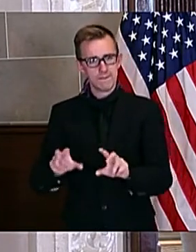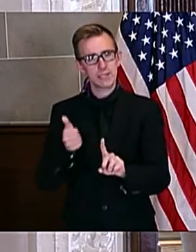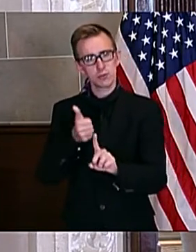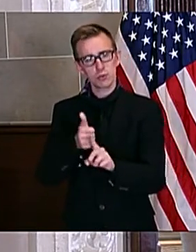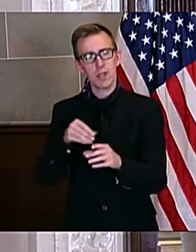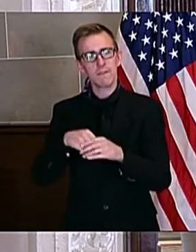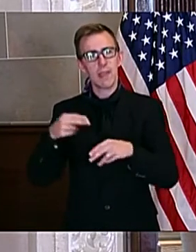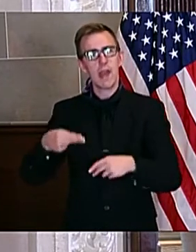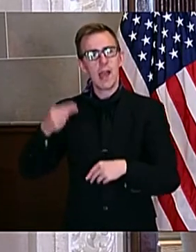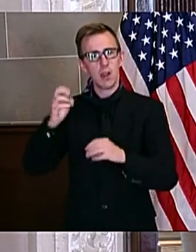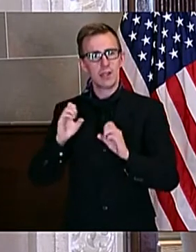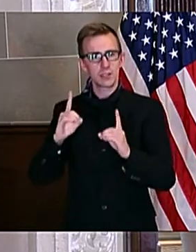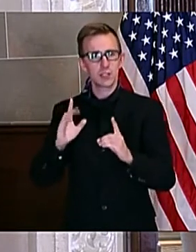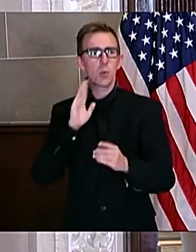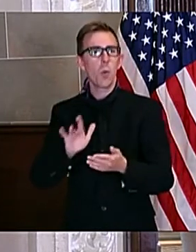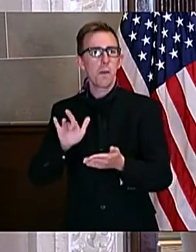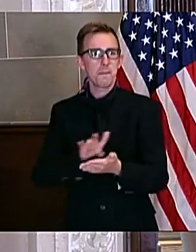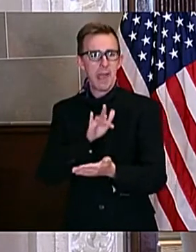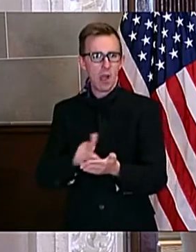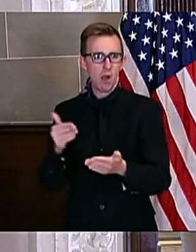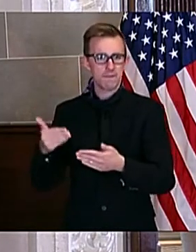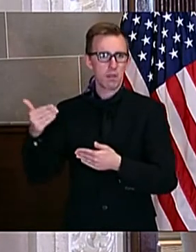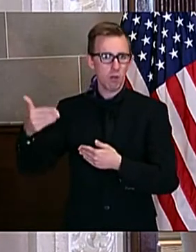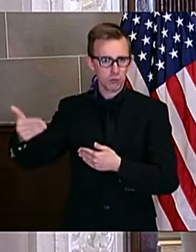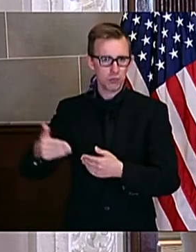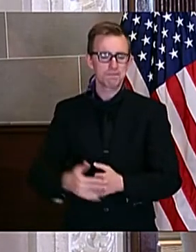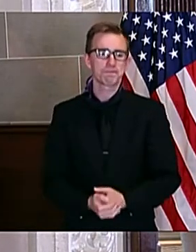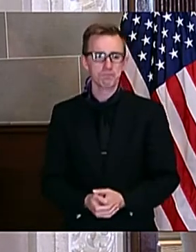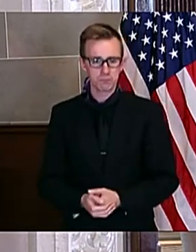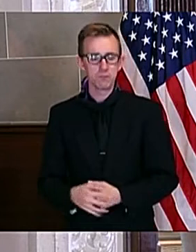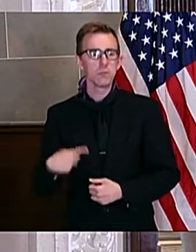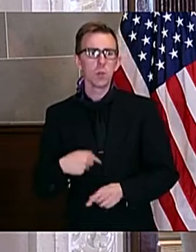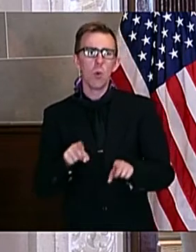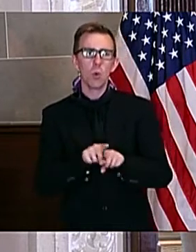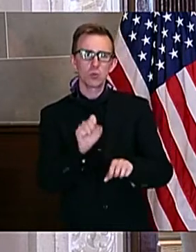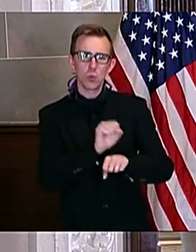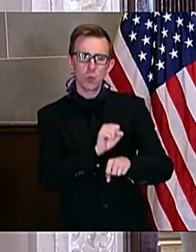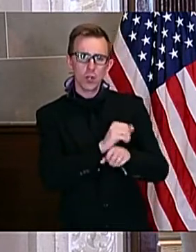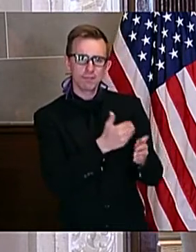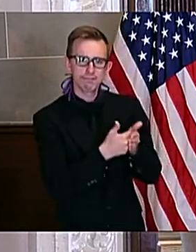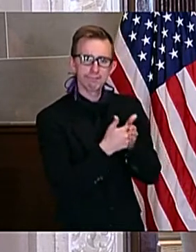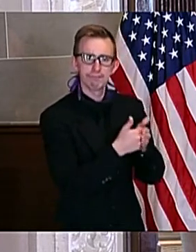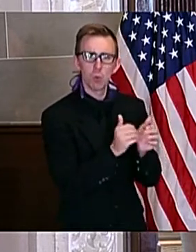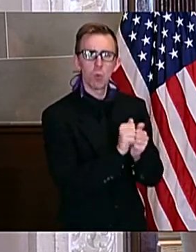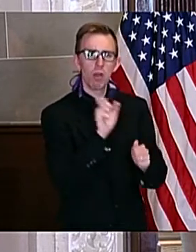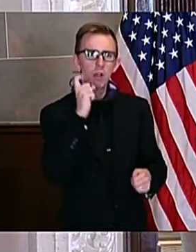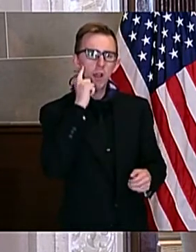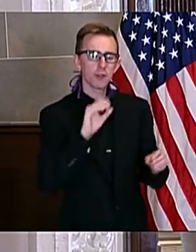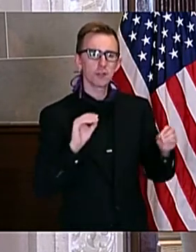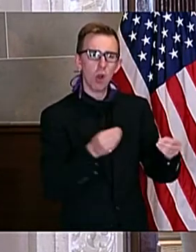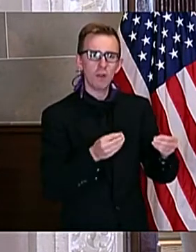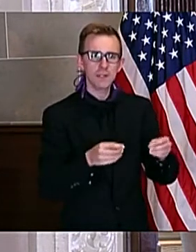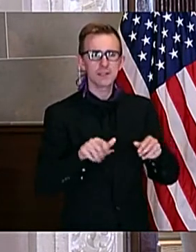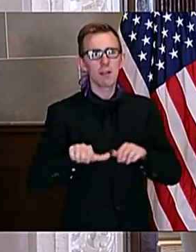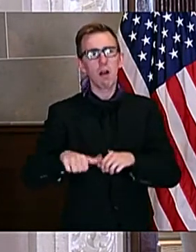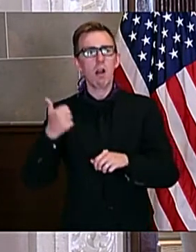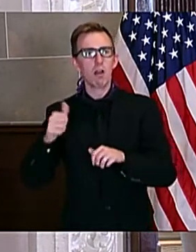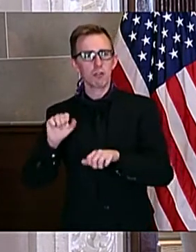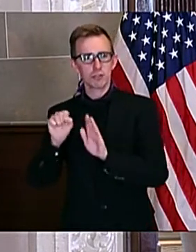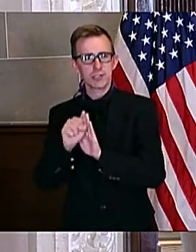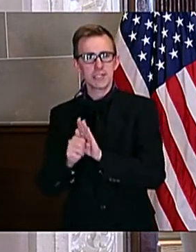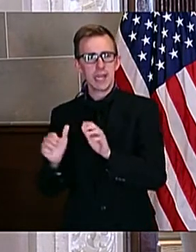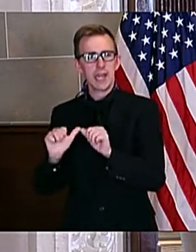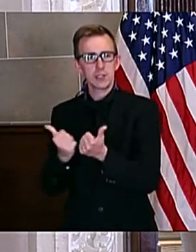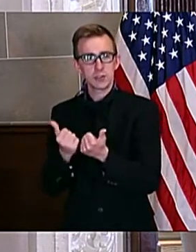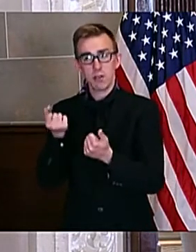is going to be one that pays off in the long term. We also have been working very closely with the governor's office and others throughout state government to help understand the